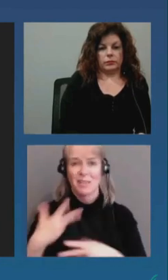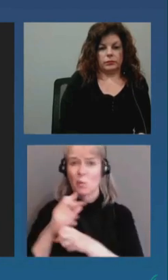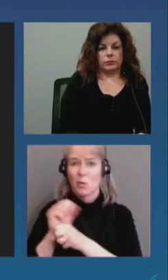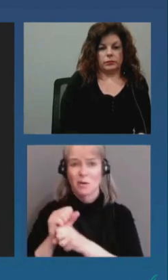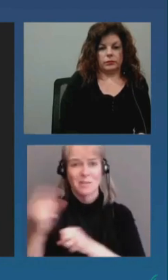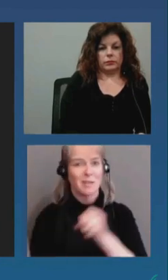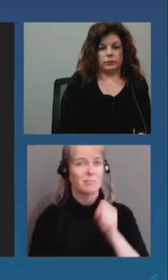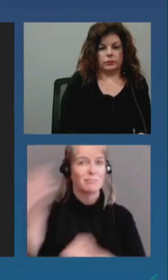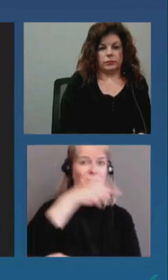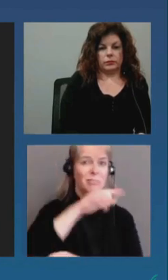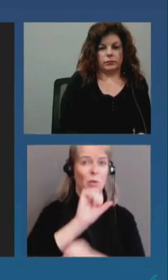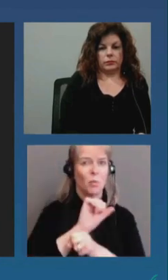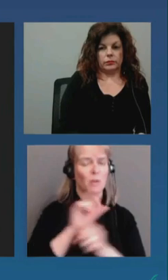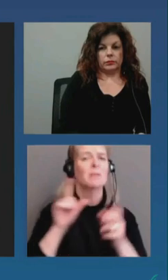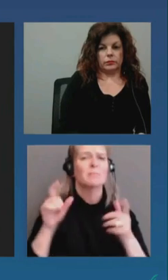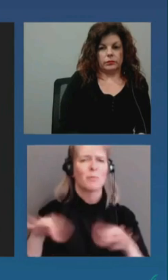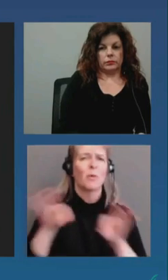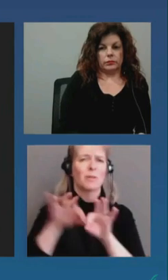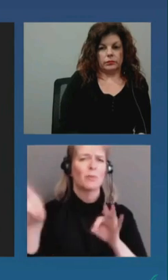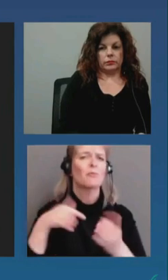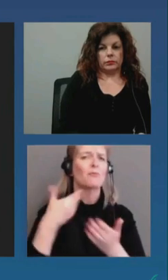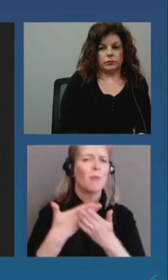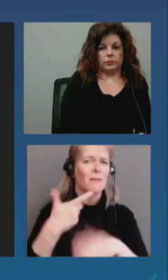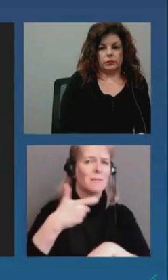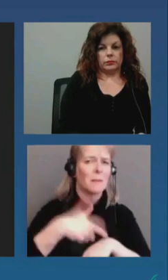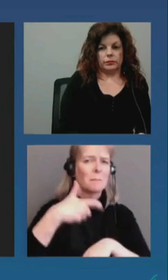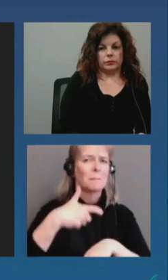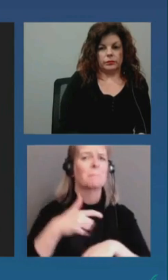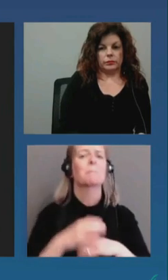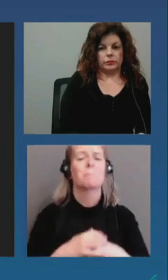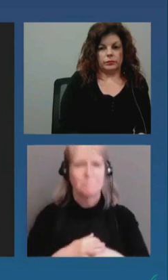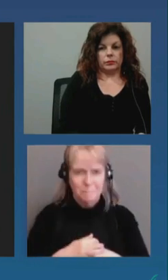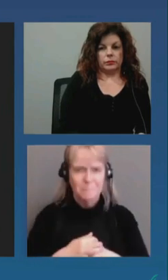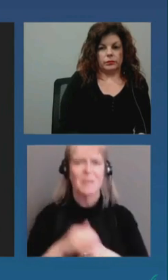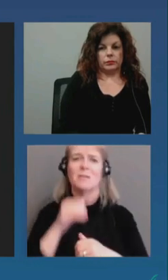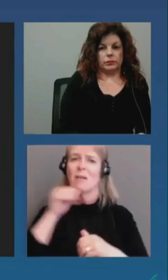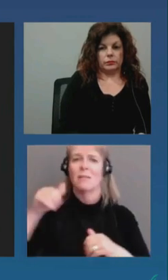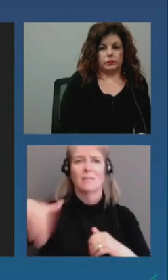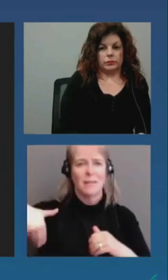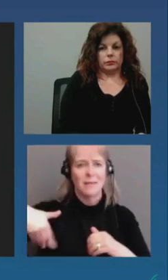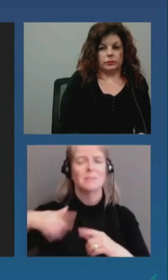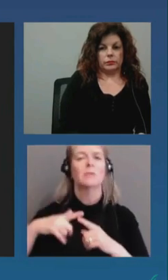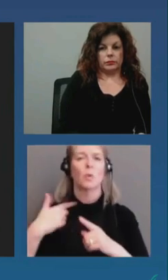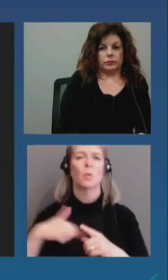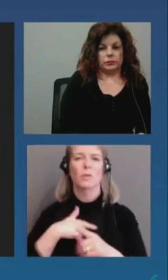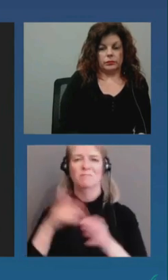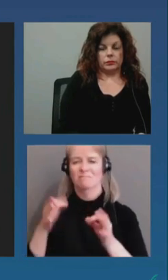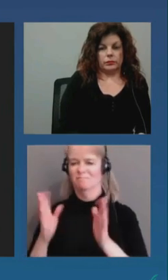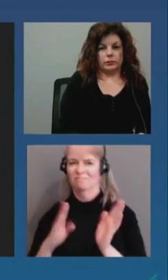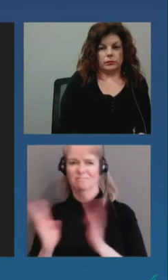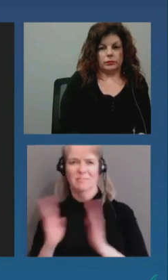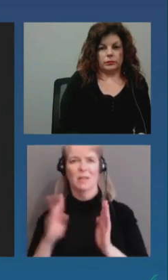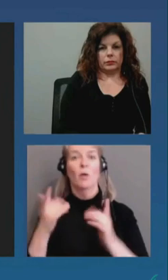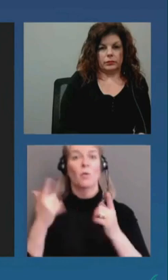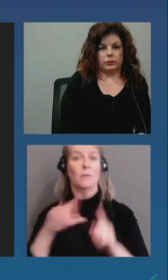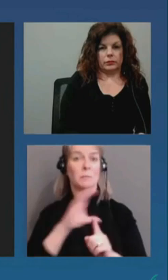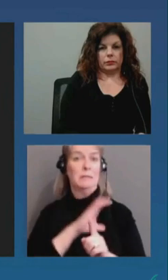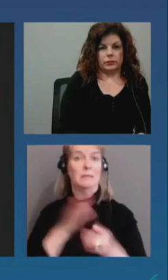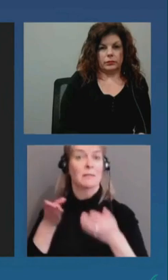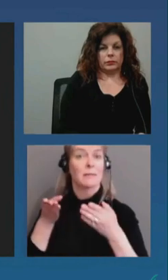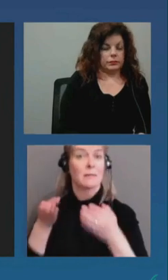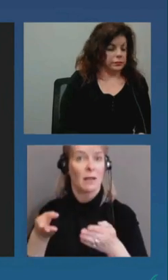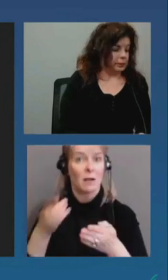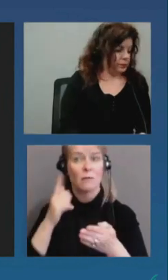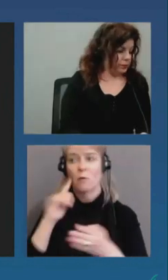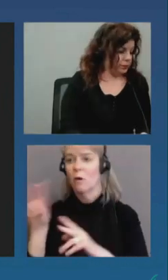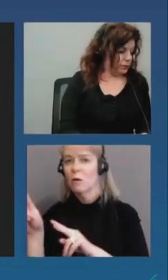to arrive at their work and make their contributions to positive health outcomes. We've reduced the risk to the community in regards to traffic safety and